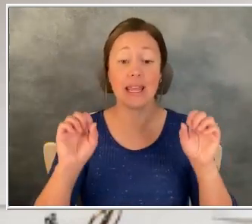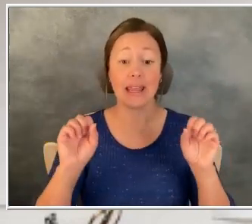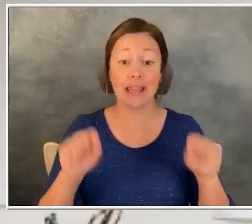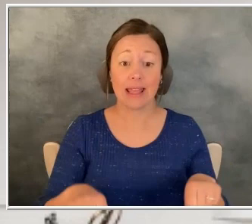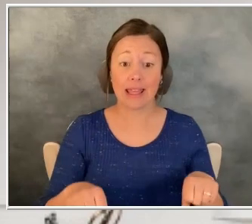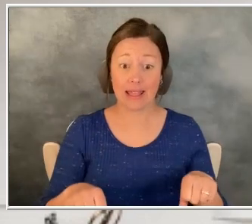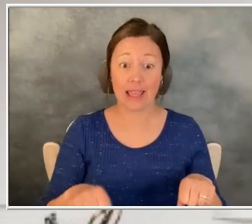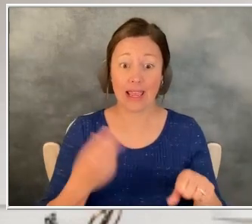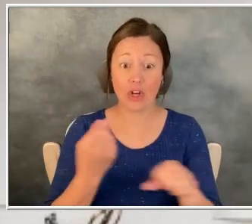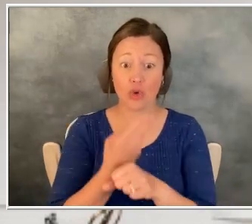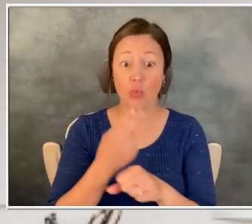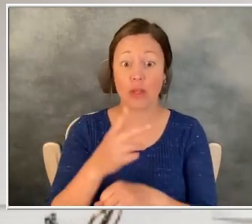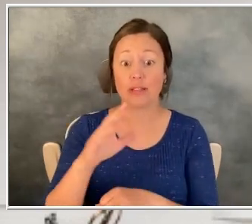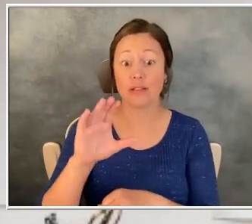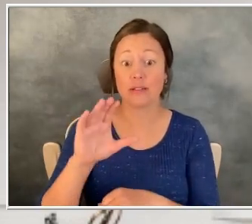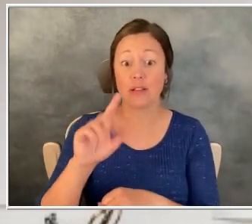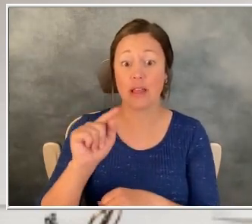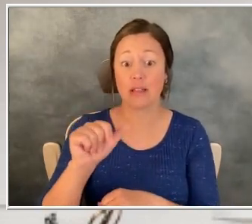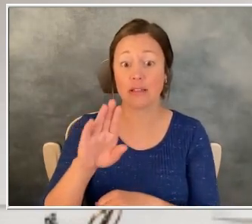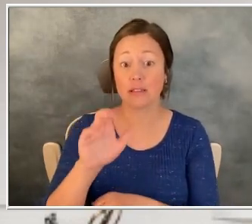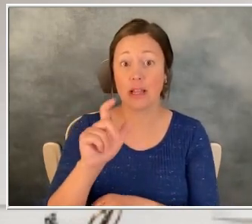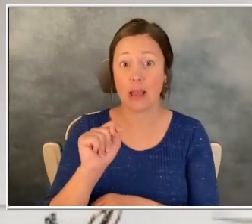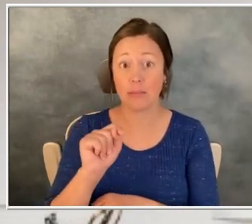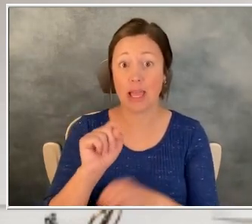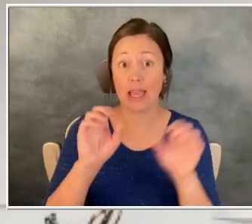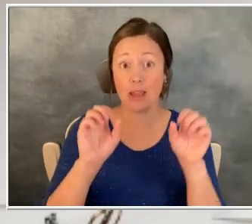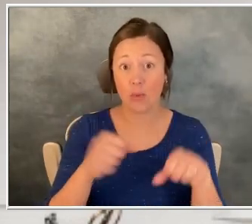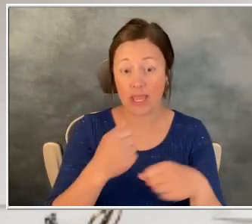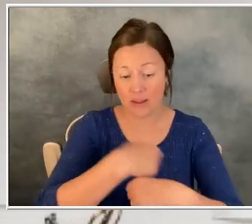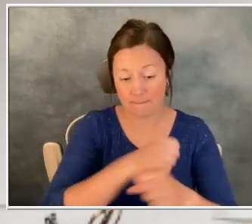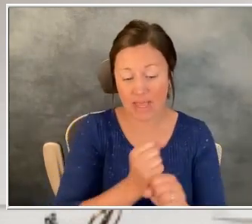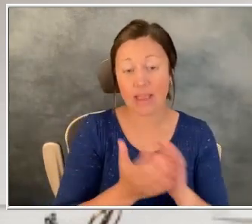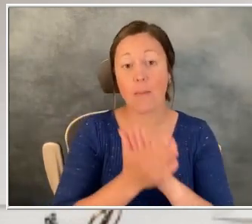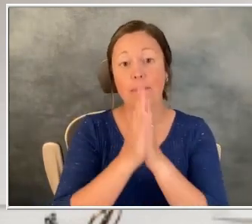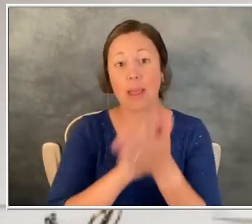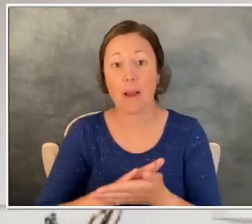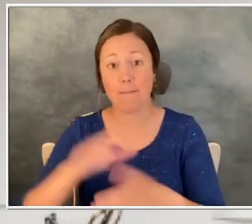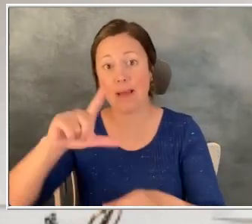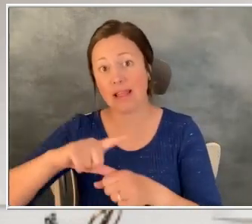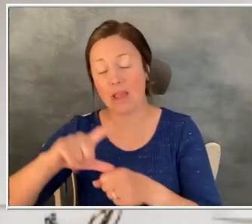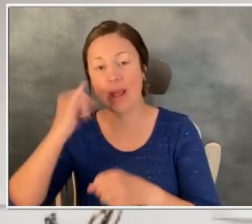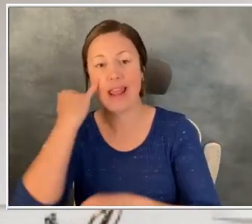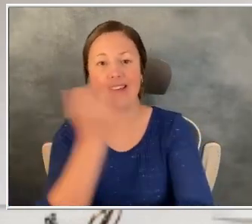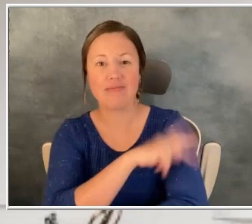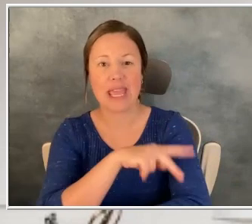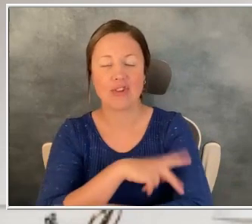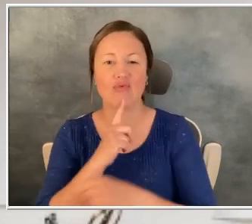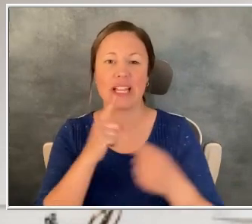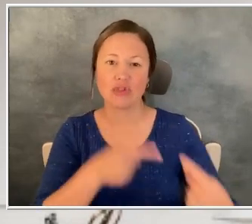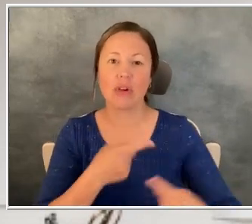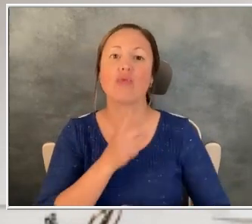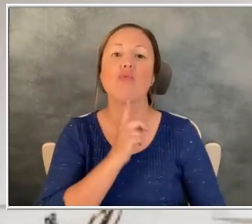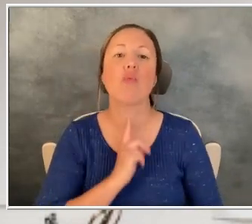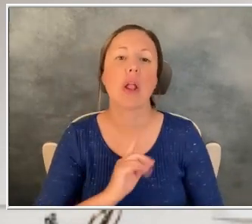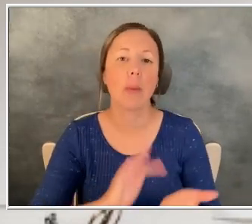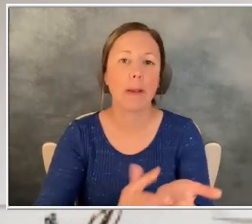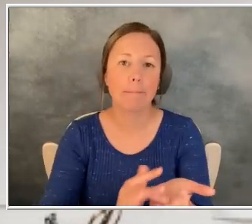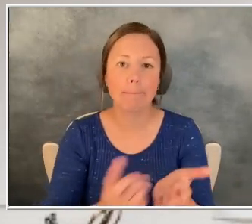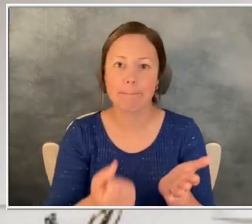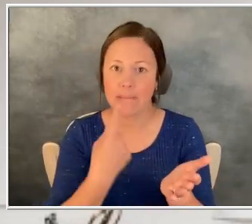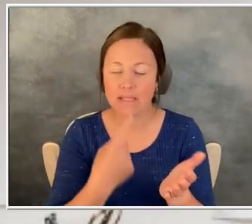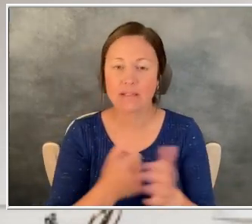take that capsule or tablet and make it a liquid as well for those patients that are having trouble swallowing or if say they have, um,